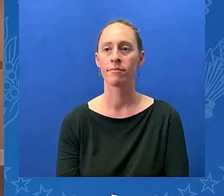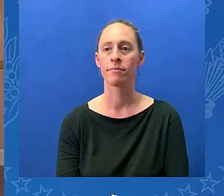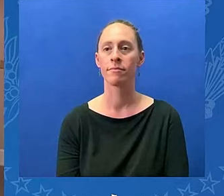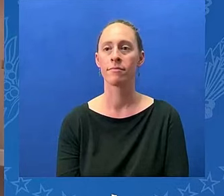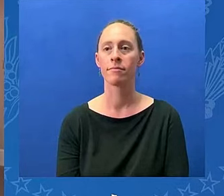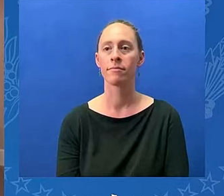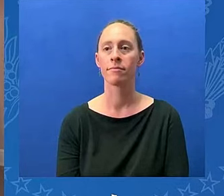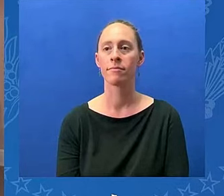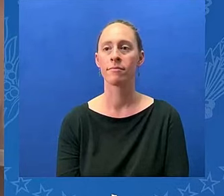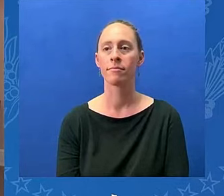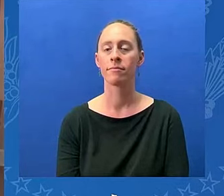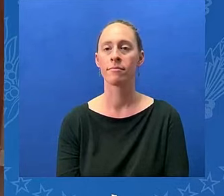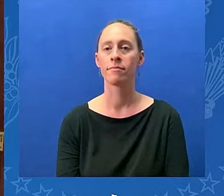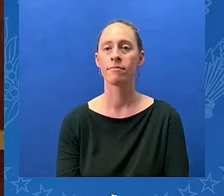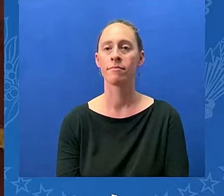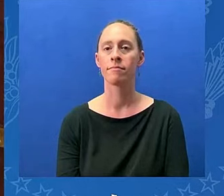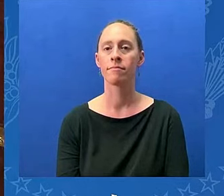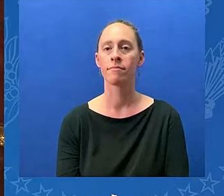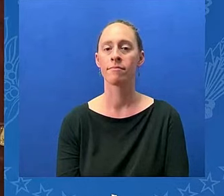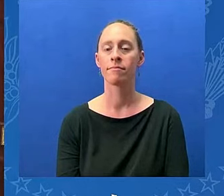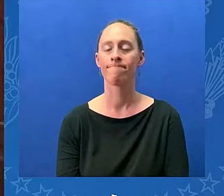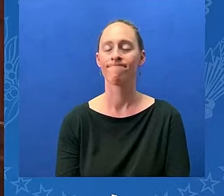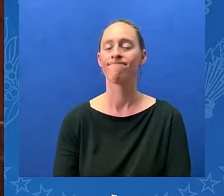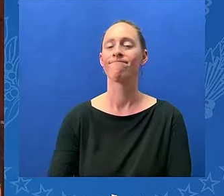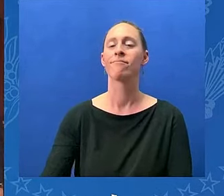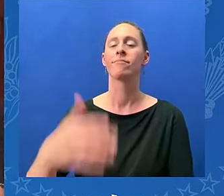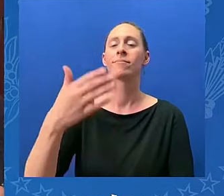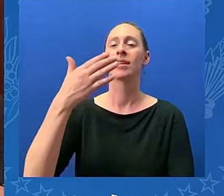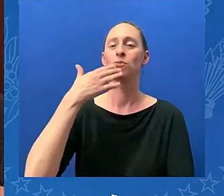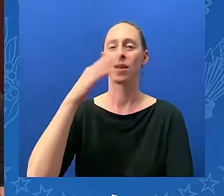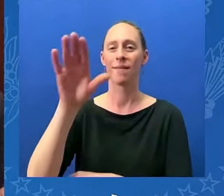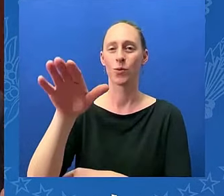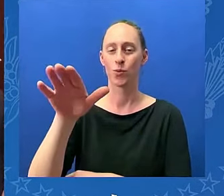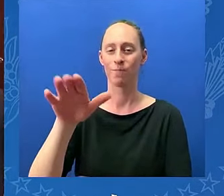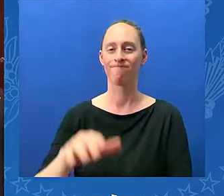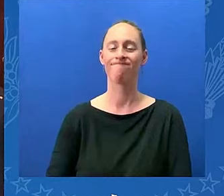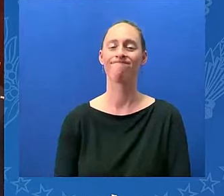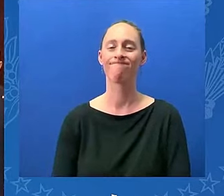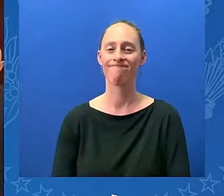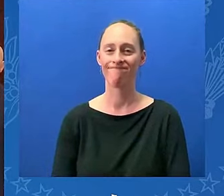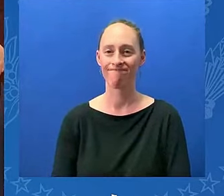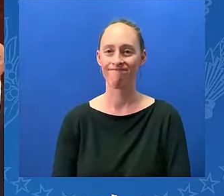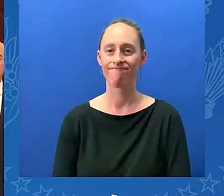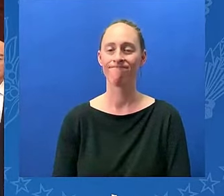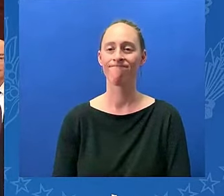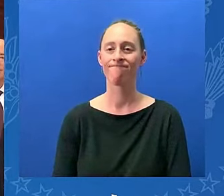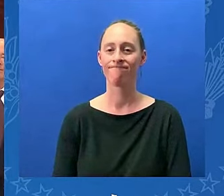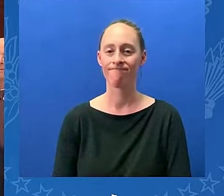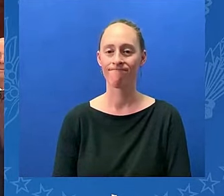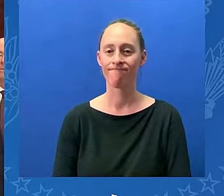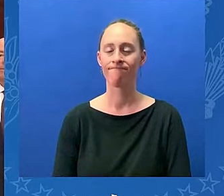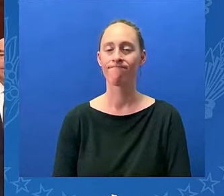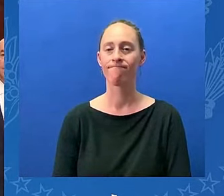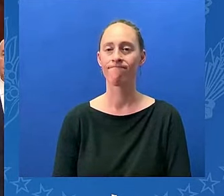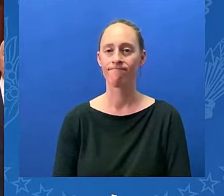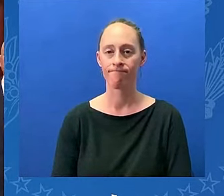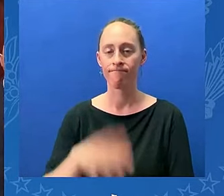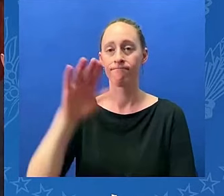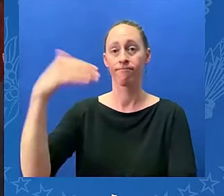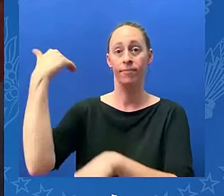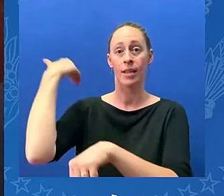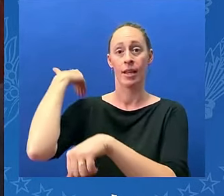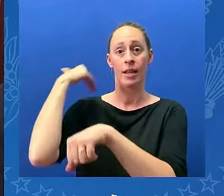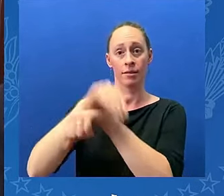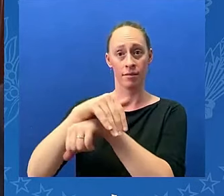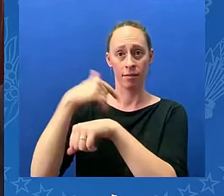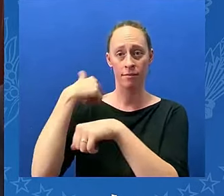good afternoon last night i spoke with donald trump i'm